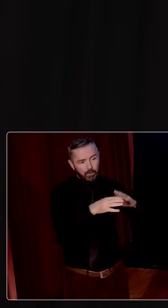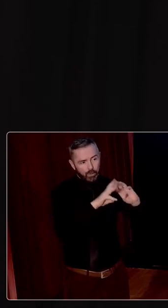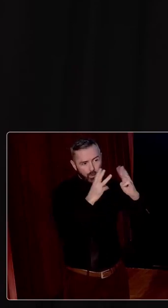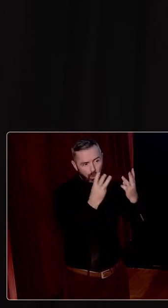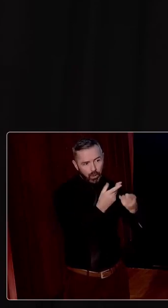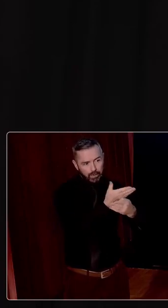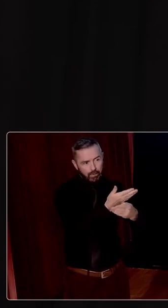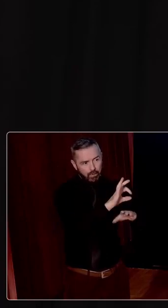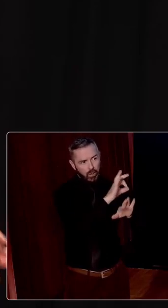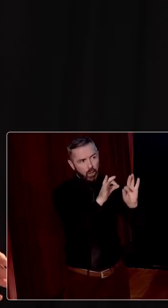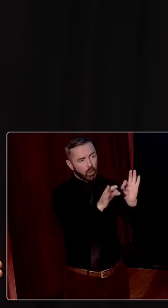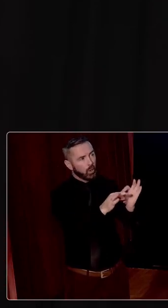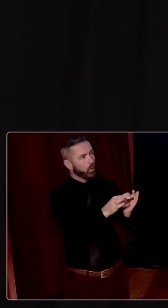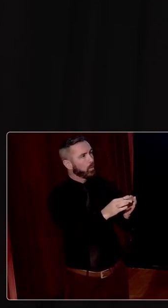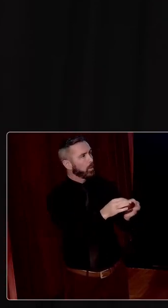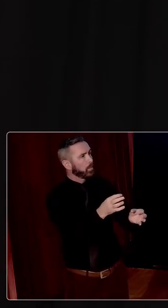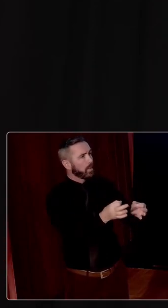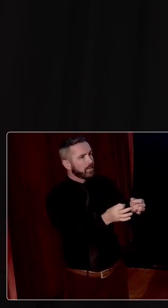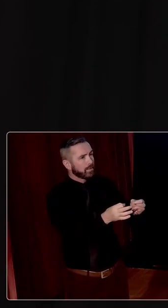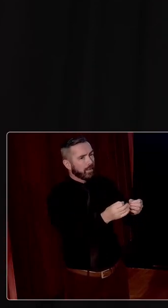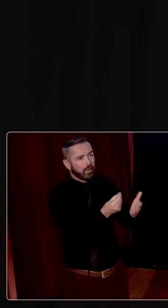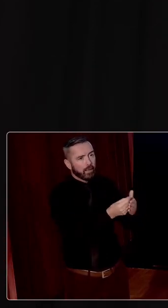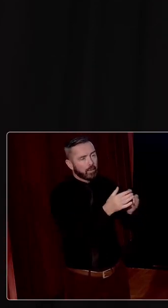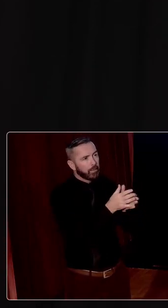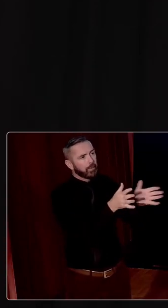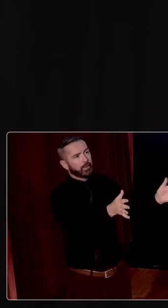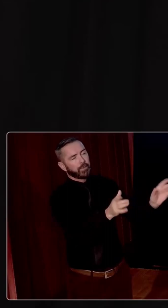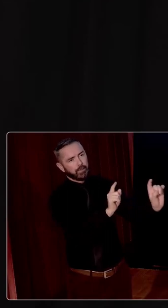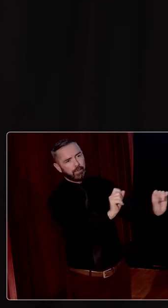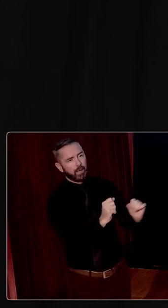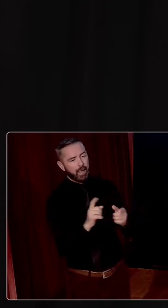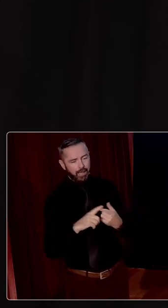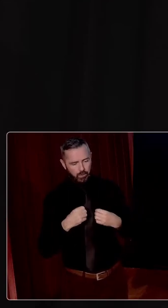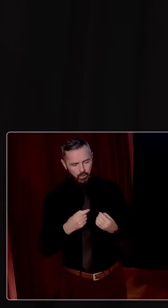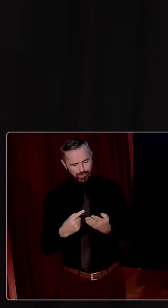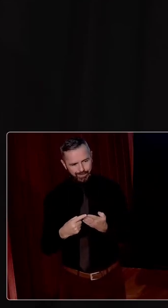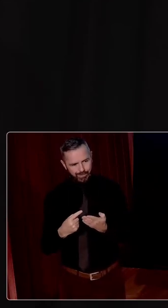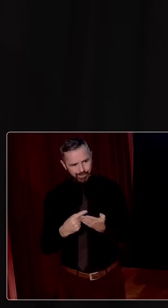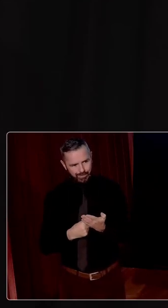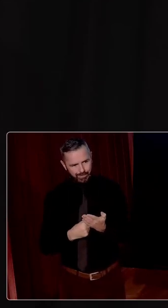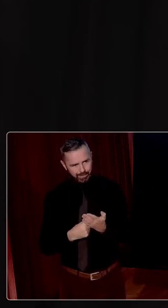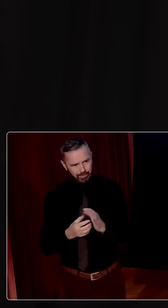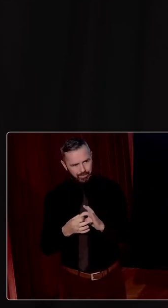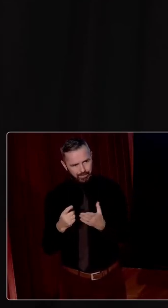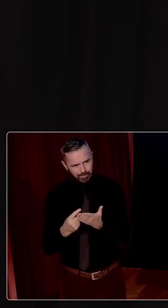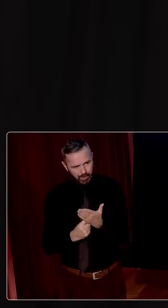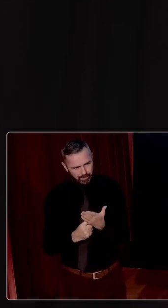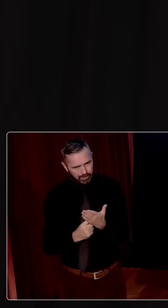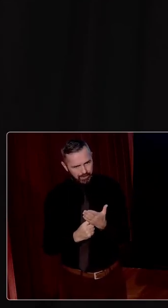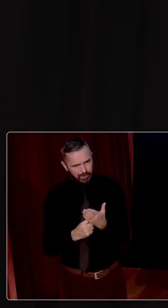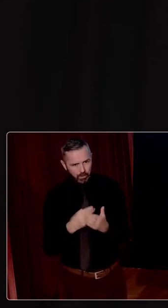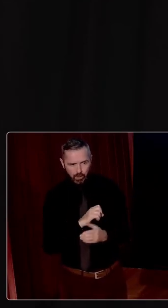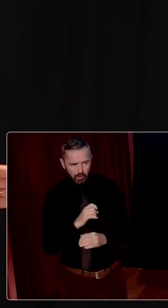there, the global political economy, geopolitics and your domestic policies. And we heard very strongly